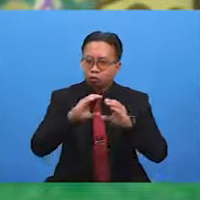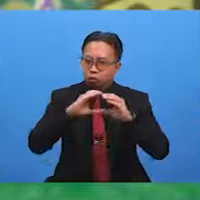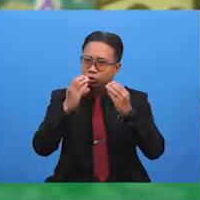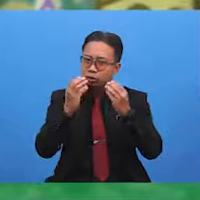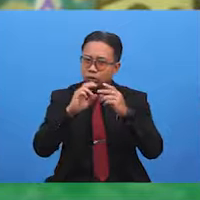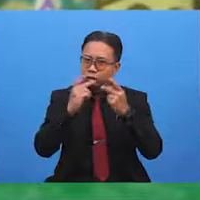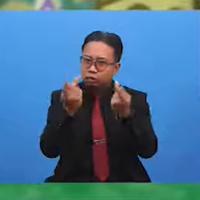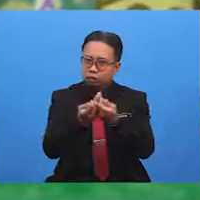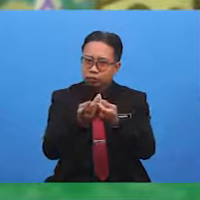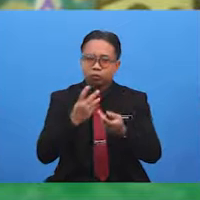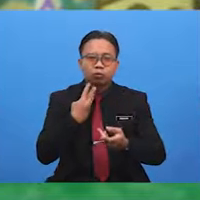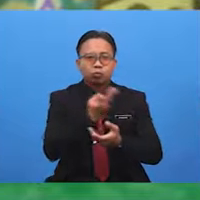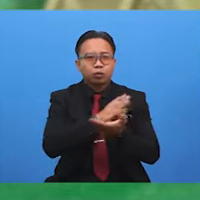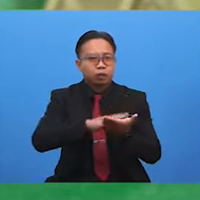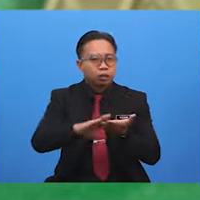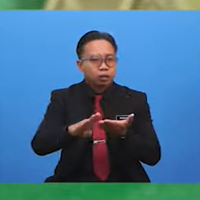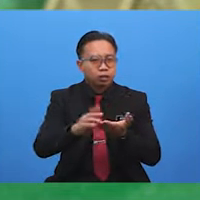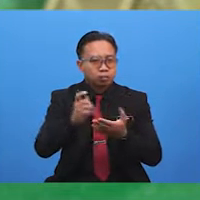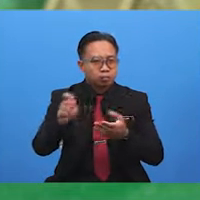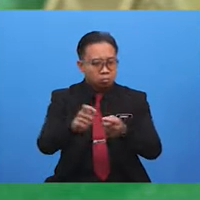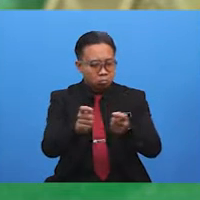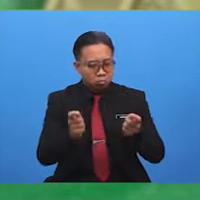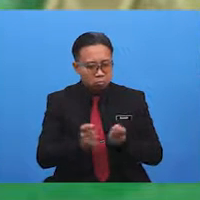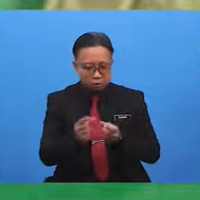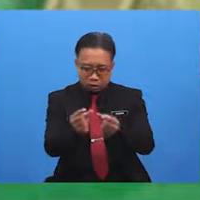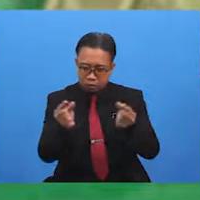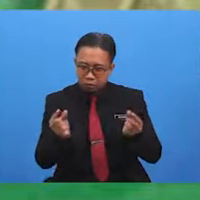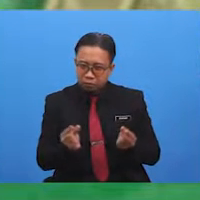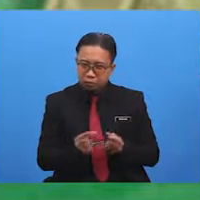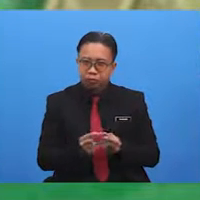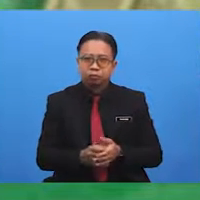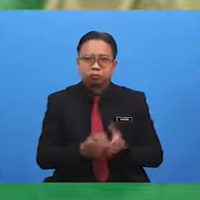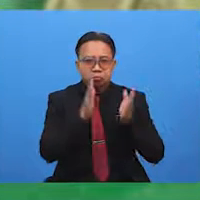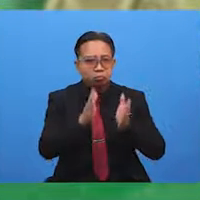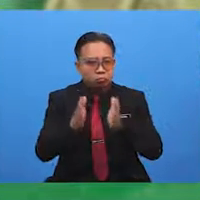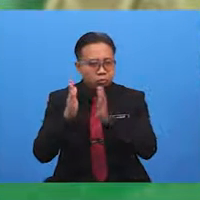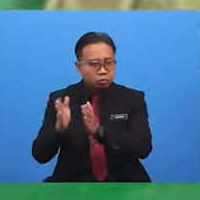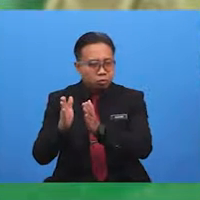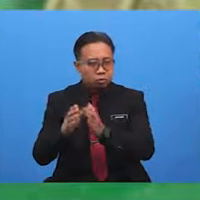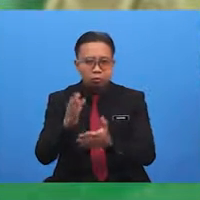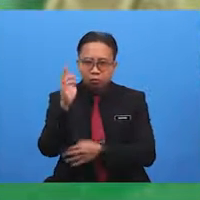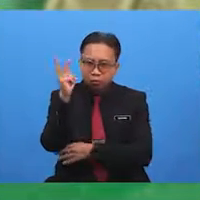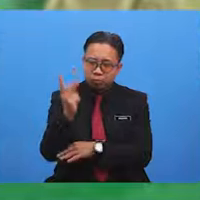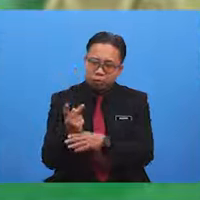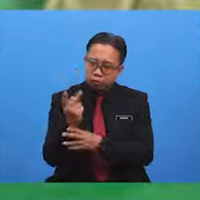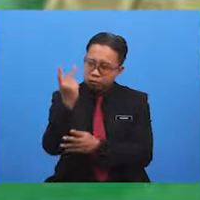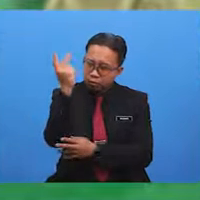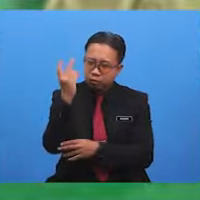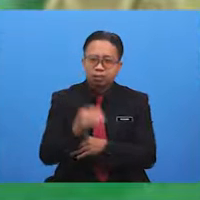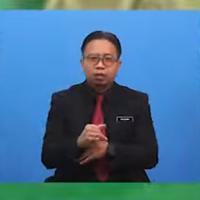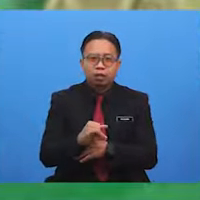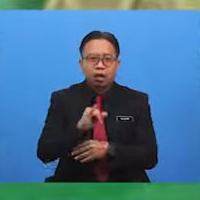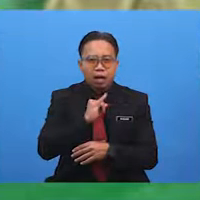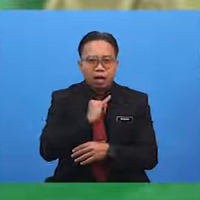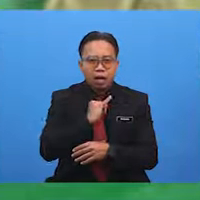house, we cleaned the compound. Michaelia re-arrange the flower pots and water the plants. I